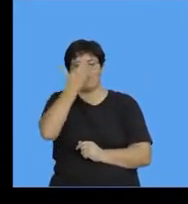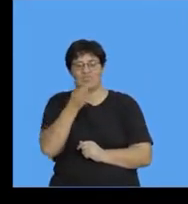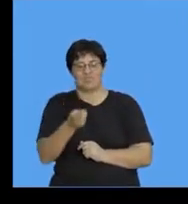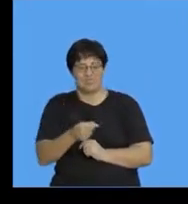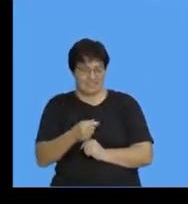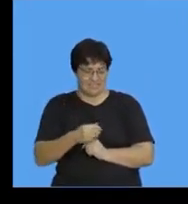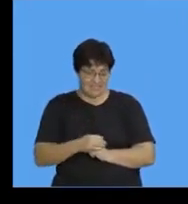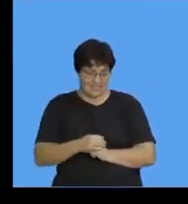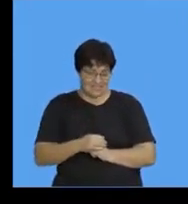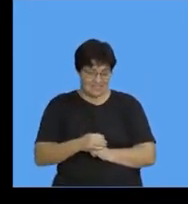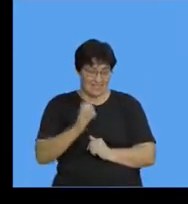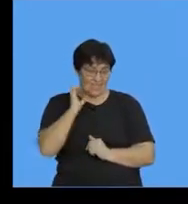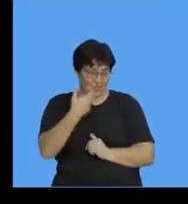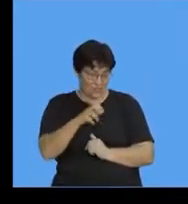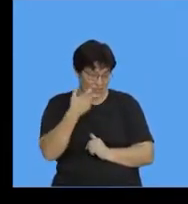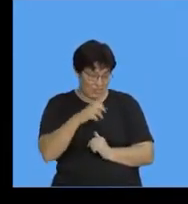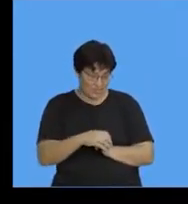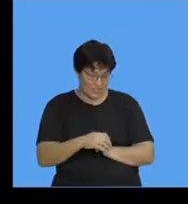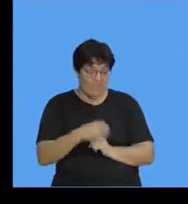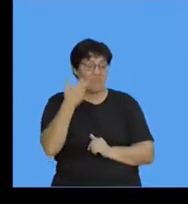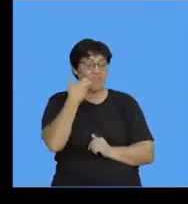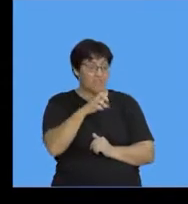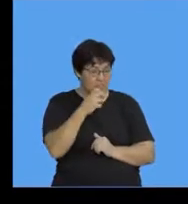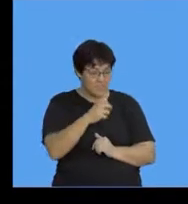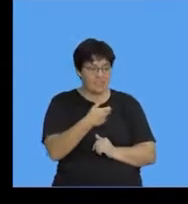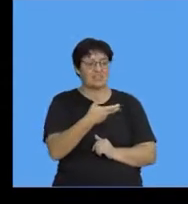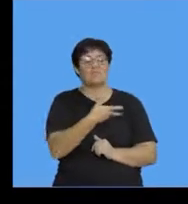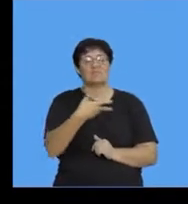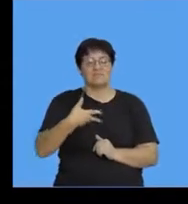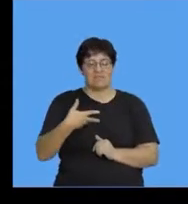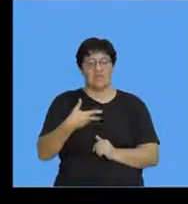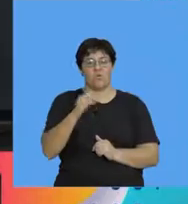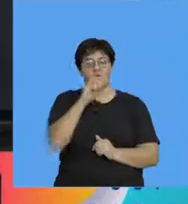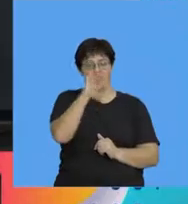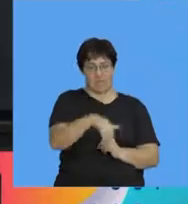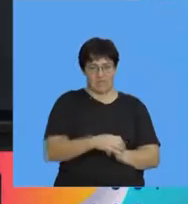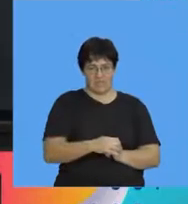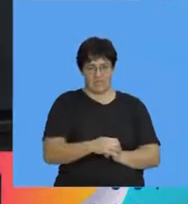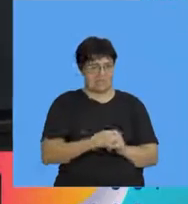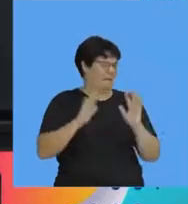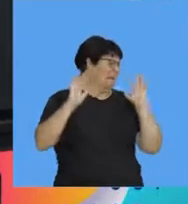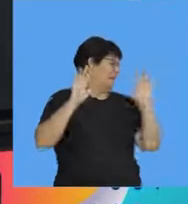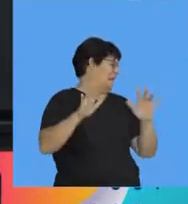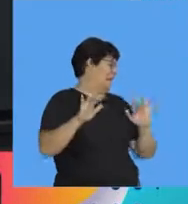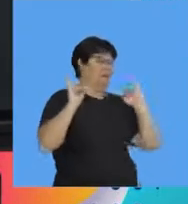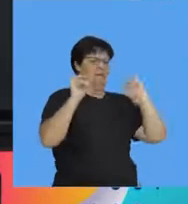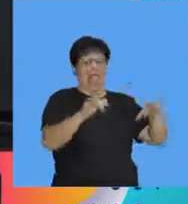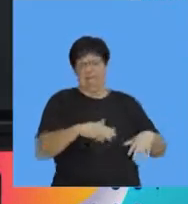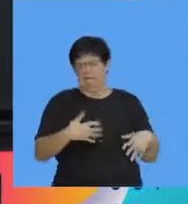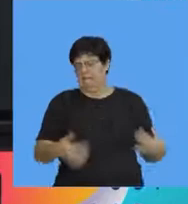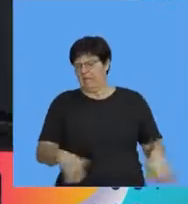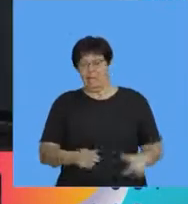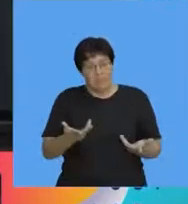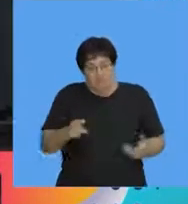yes guys fruit is the female ovary most people go gross that's just disgusting